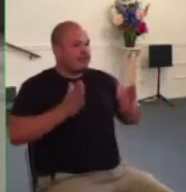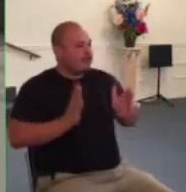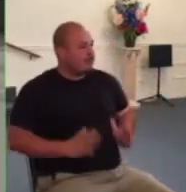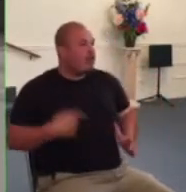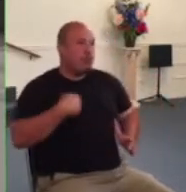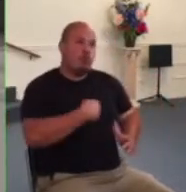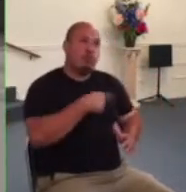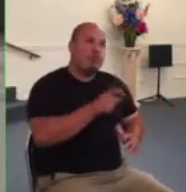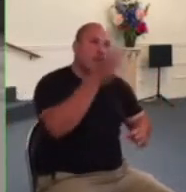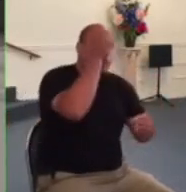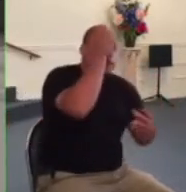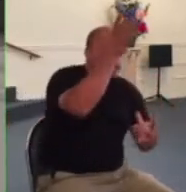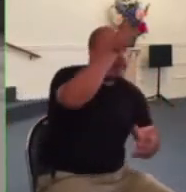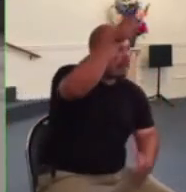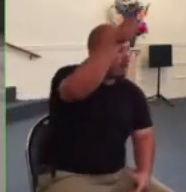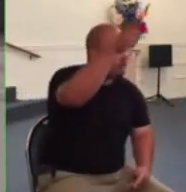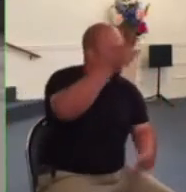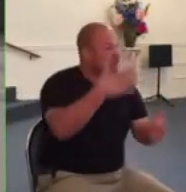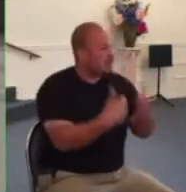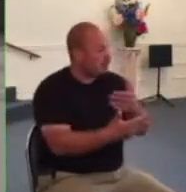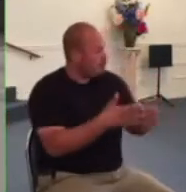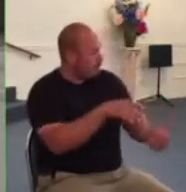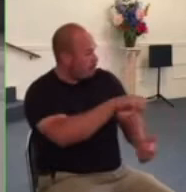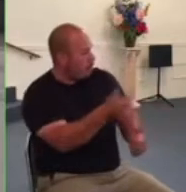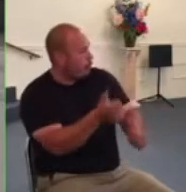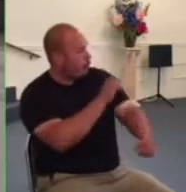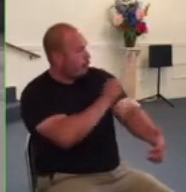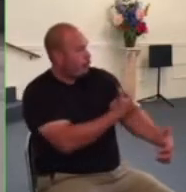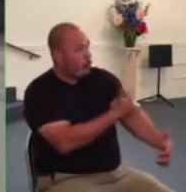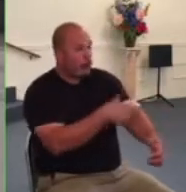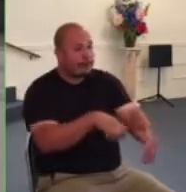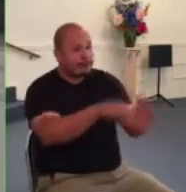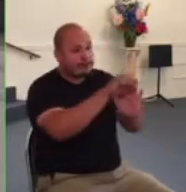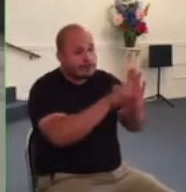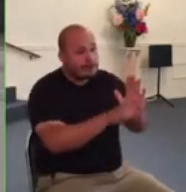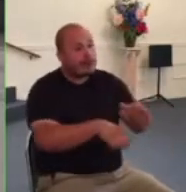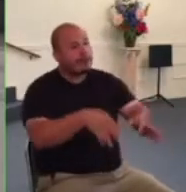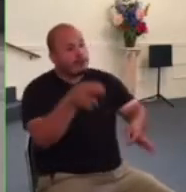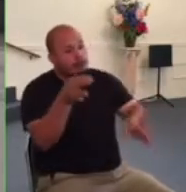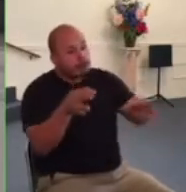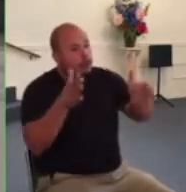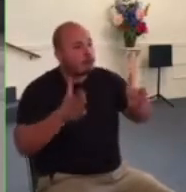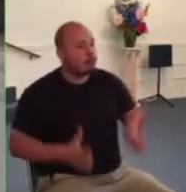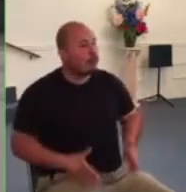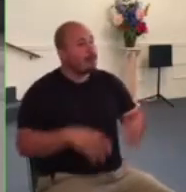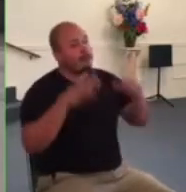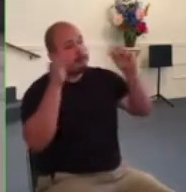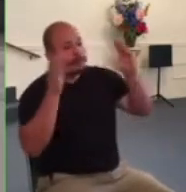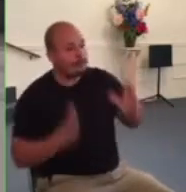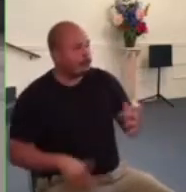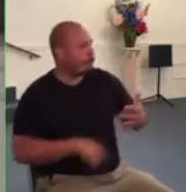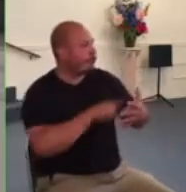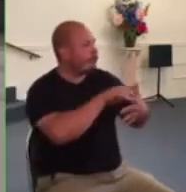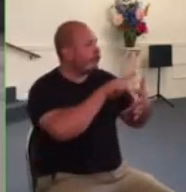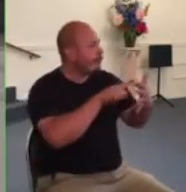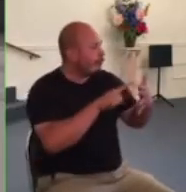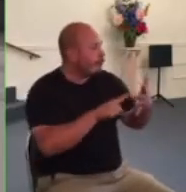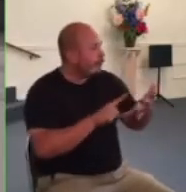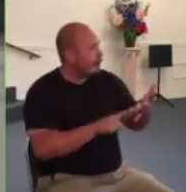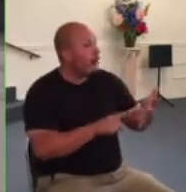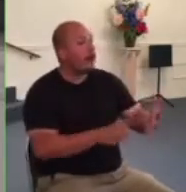so if the state or a judge or our teachers or our parents